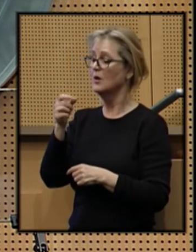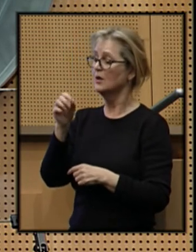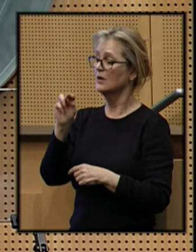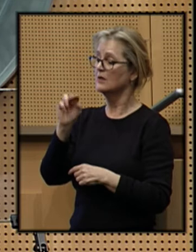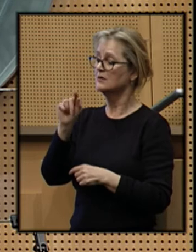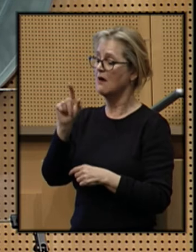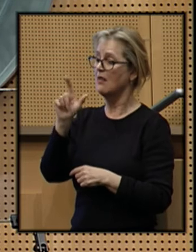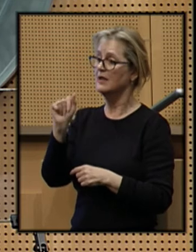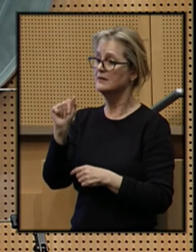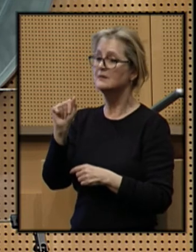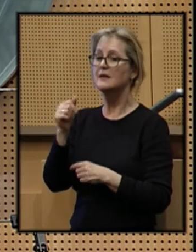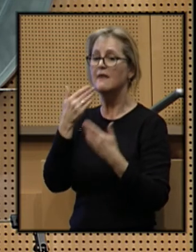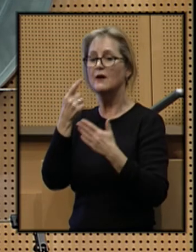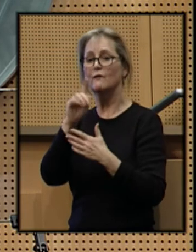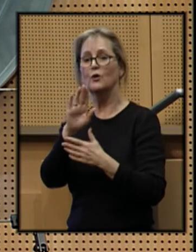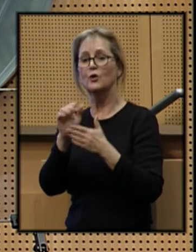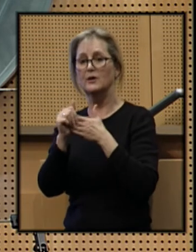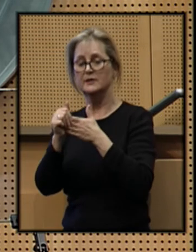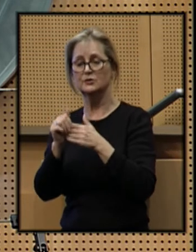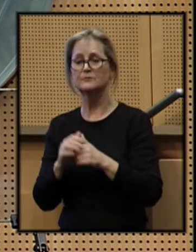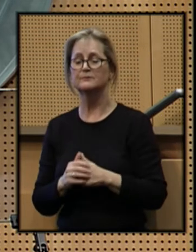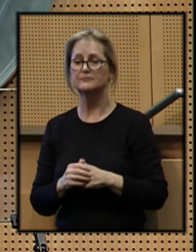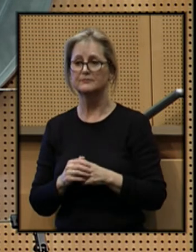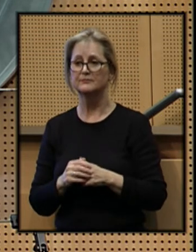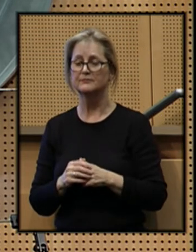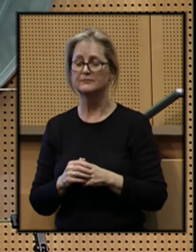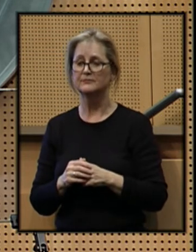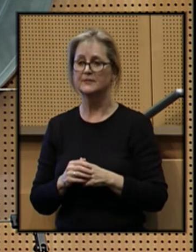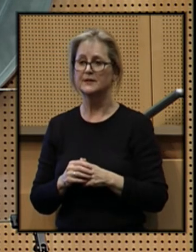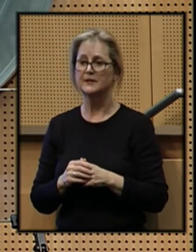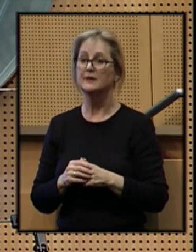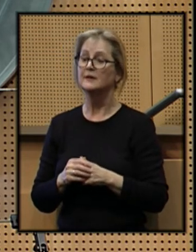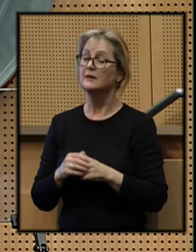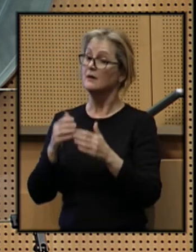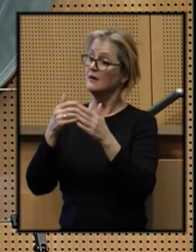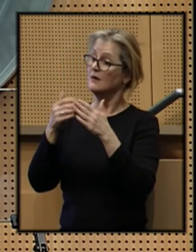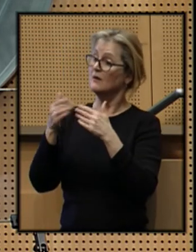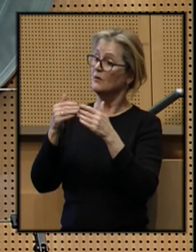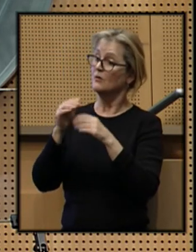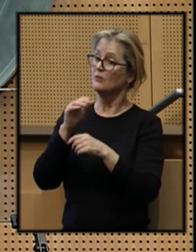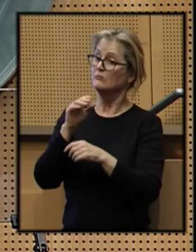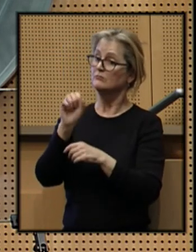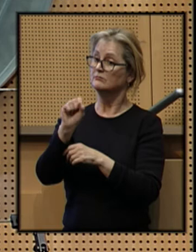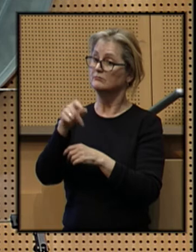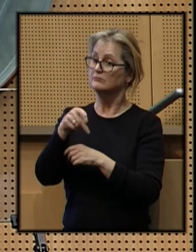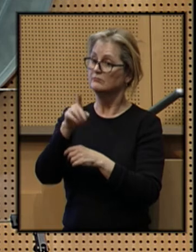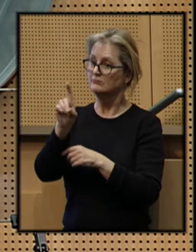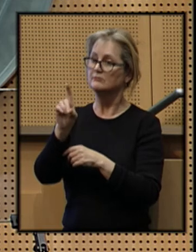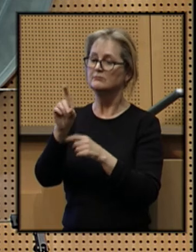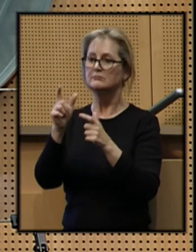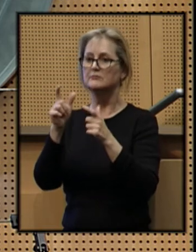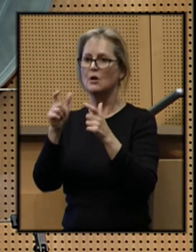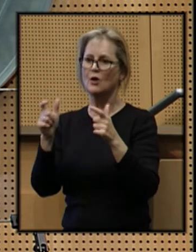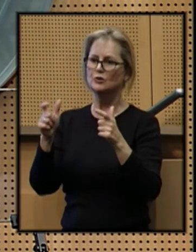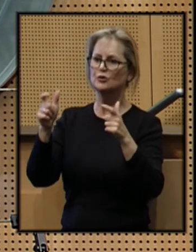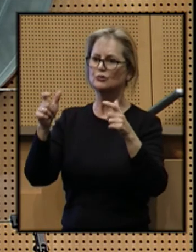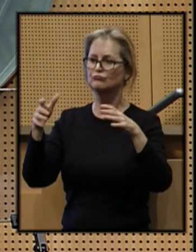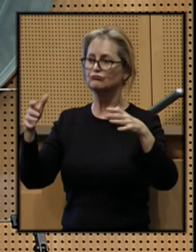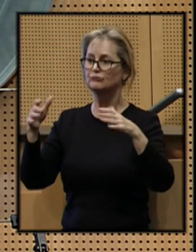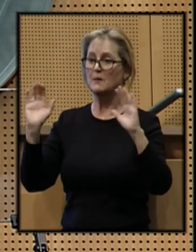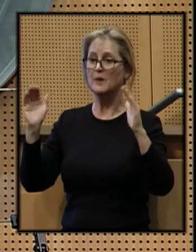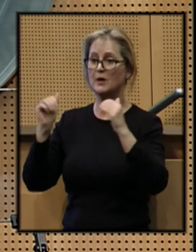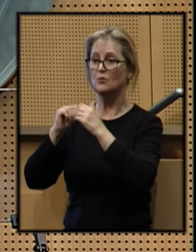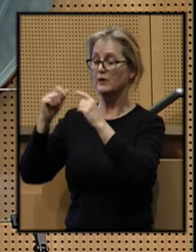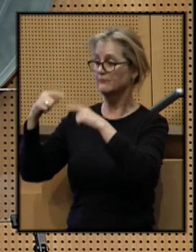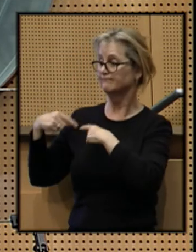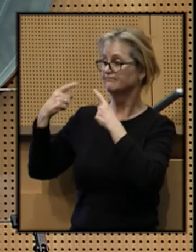I want to thank her for her leadership on this issue. Although the Seattle Police Department is larger than it has